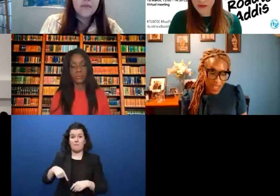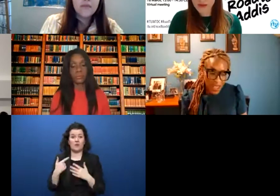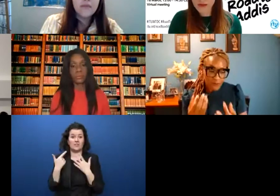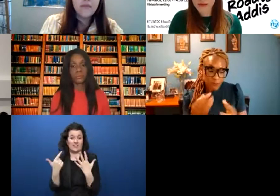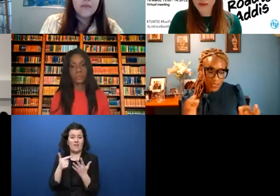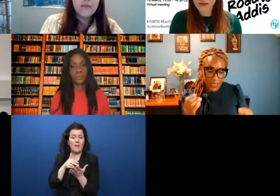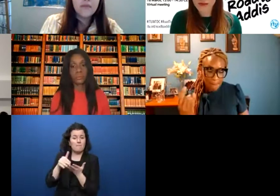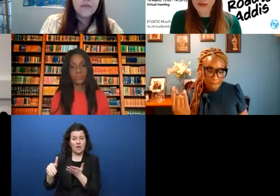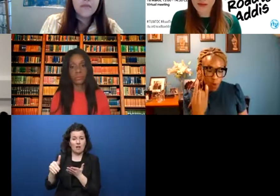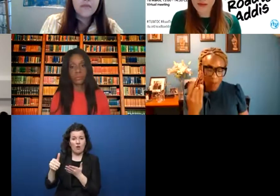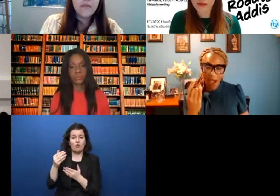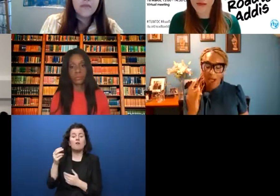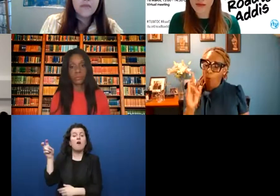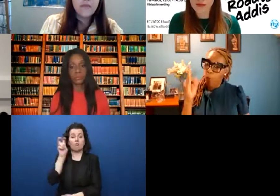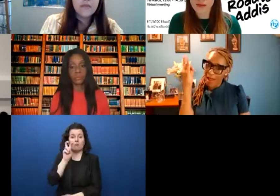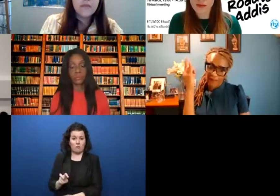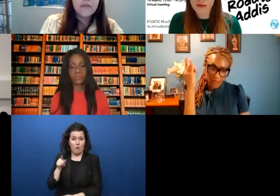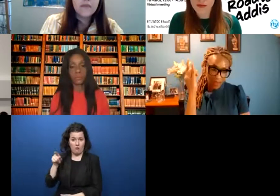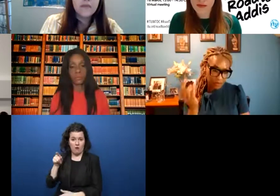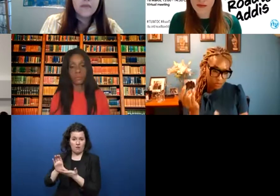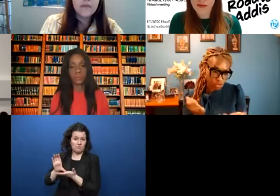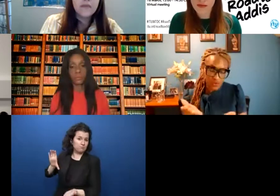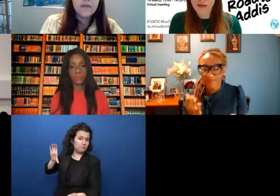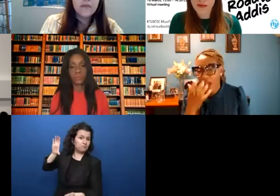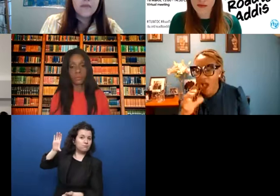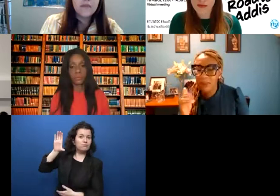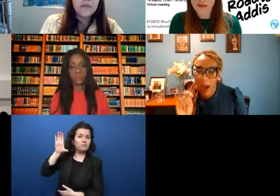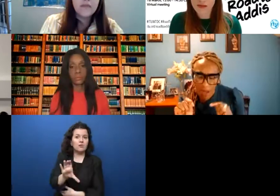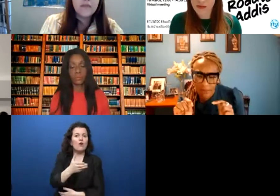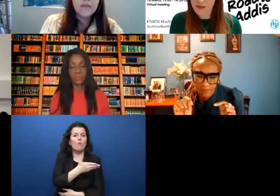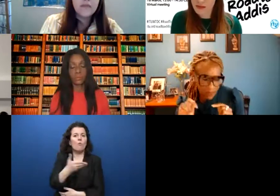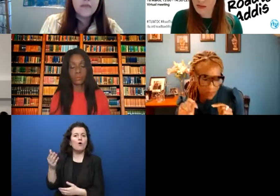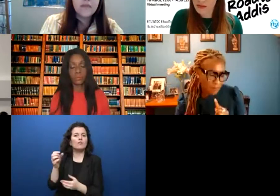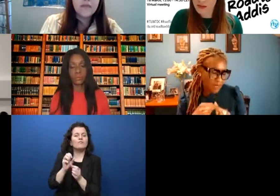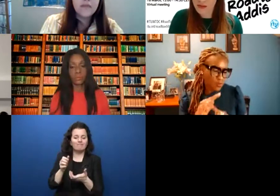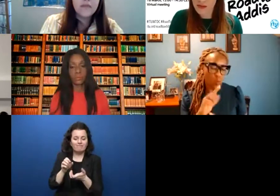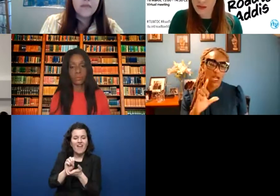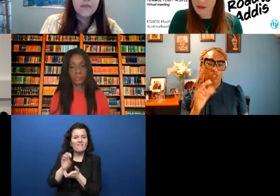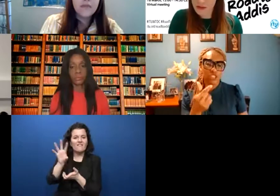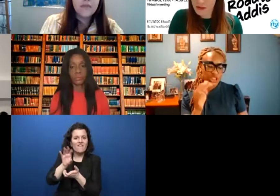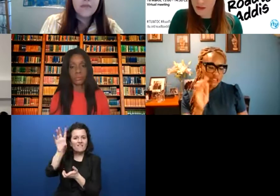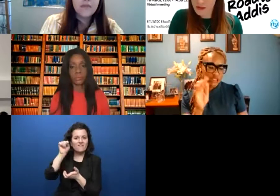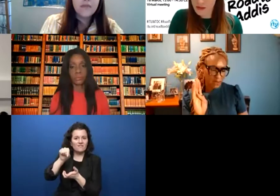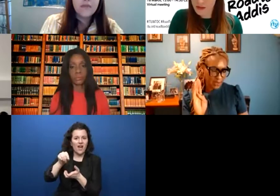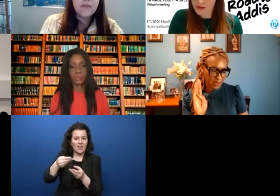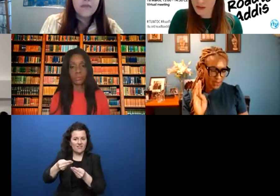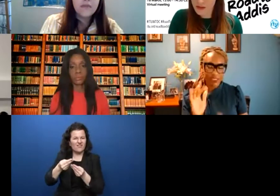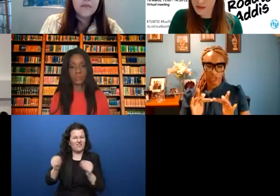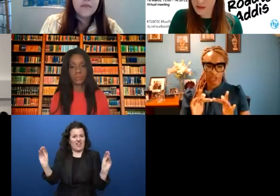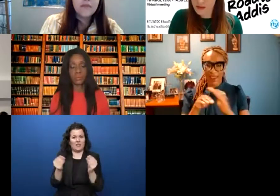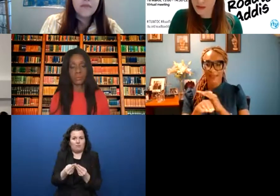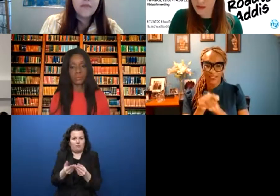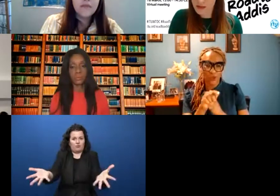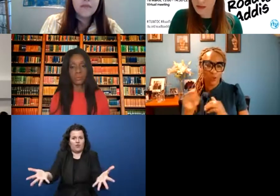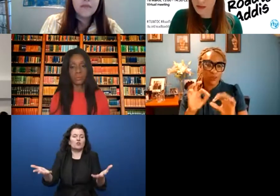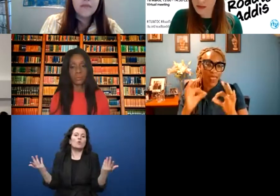be invested to provide free Wi-Fi. So we're providing free hotspots.